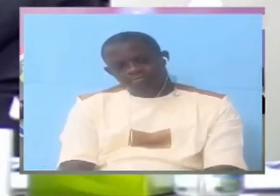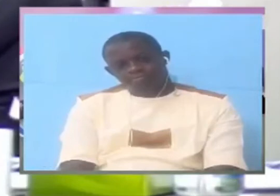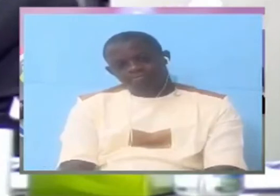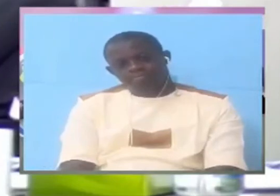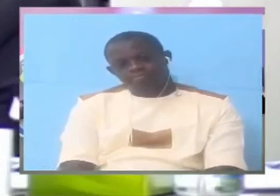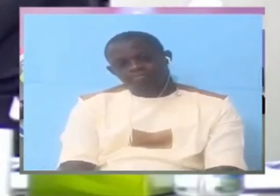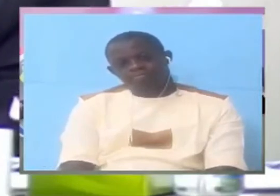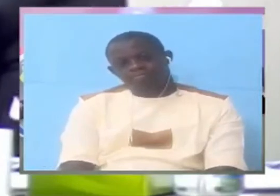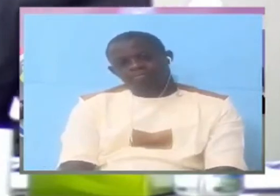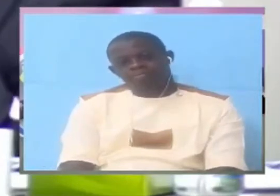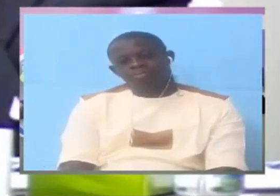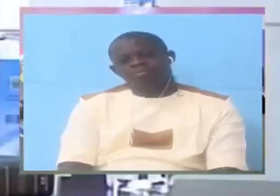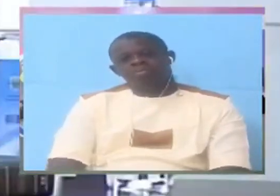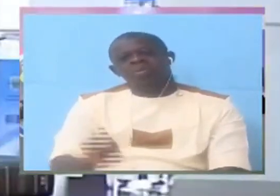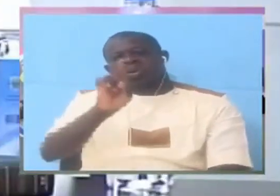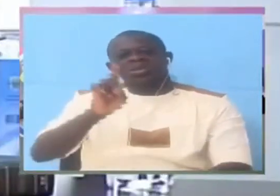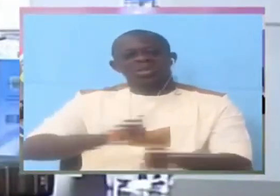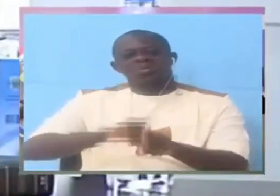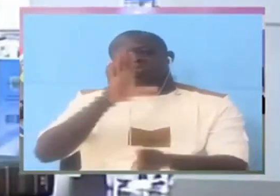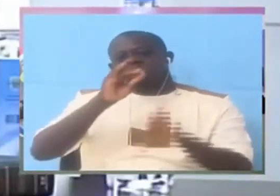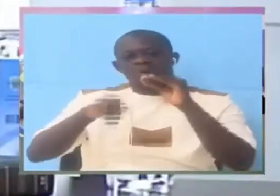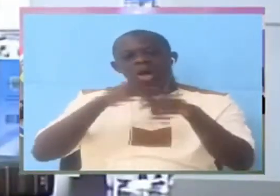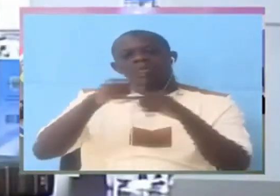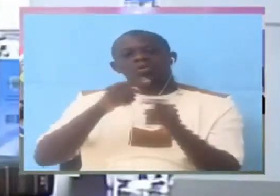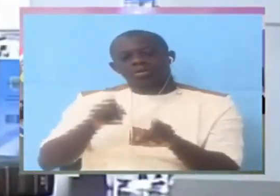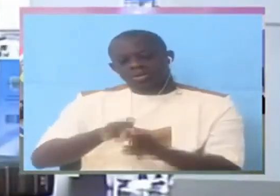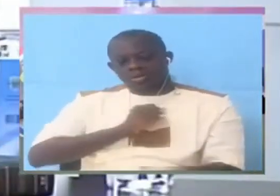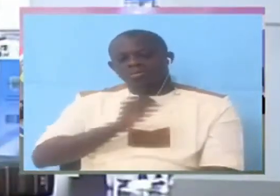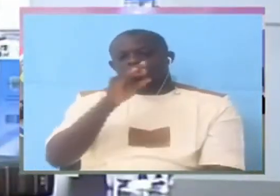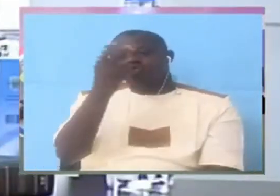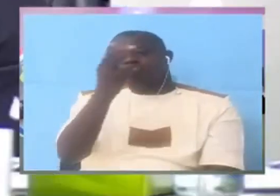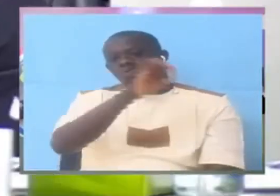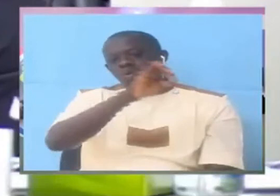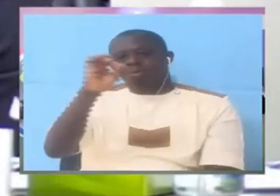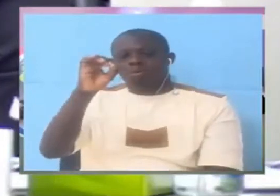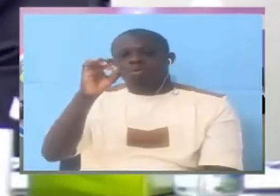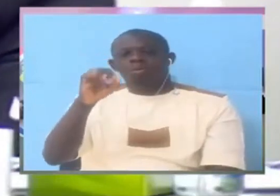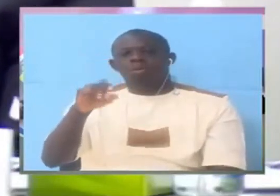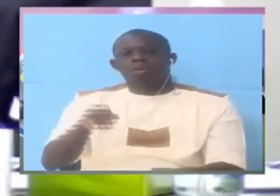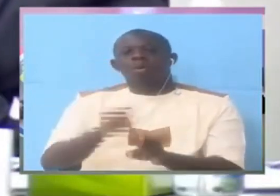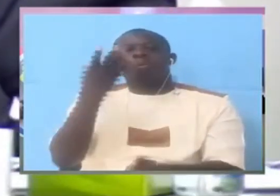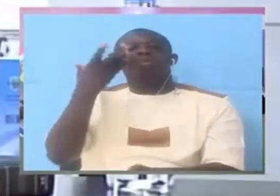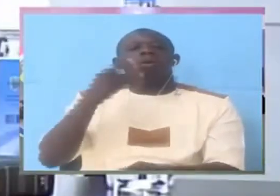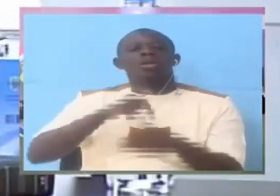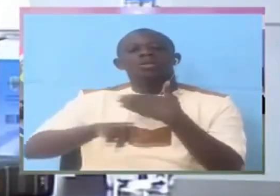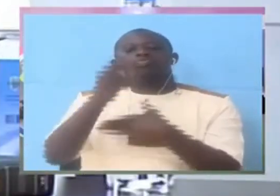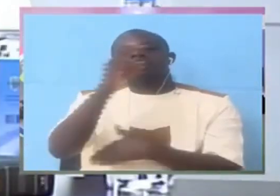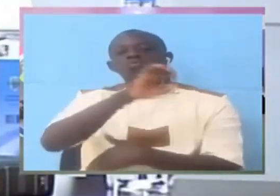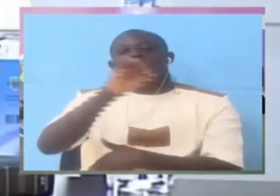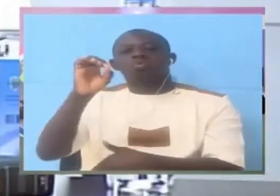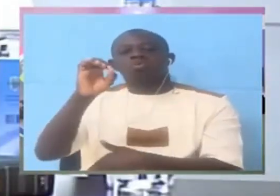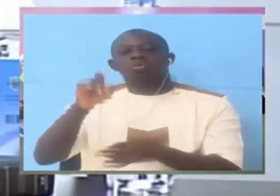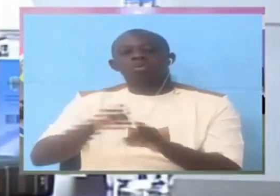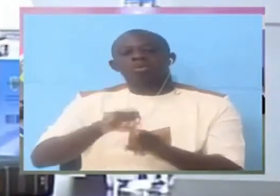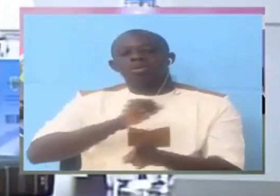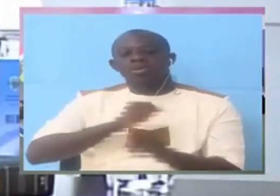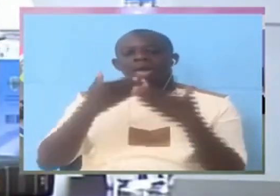Which period are we talking about? The Waterloo Man The Waterloo Professor. Mr. The Waterloo Man The Waterloo Professor. Mr. in 2000? Mr. 2000 What do know